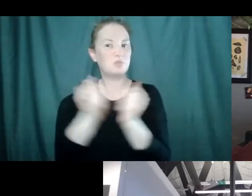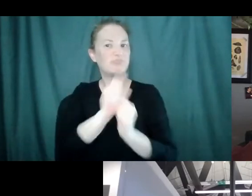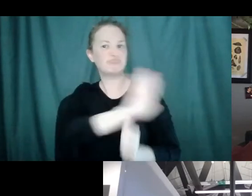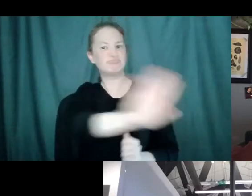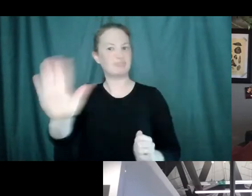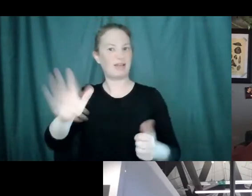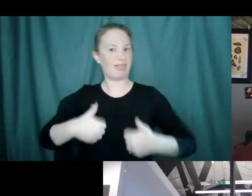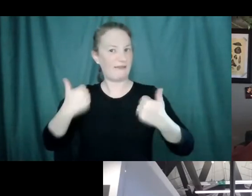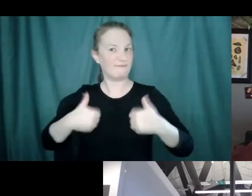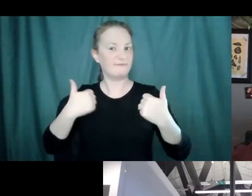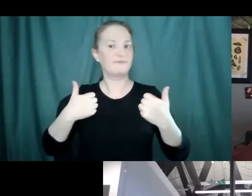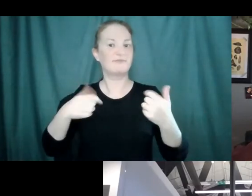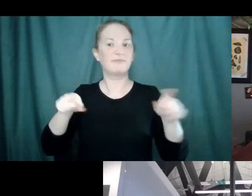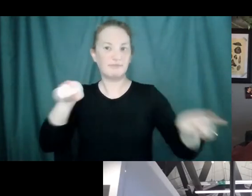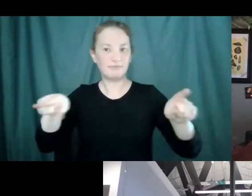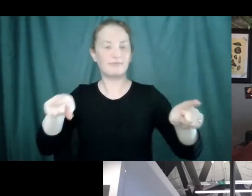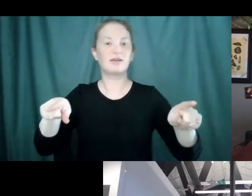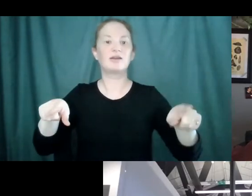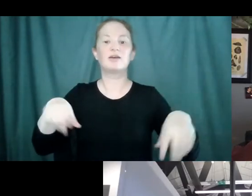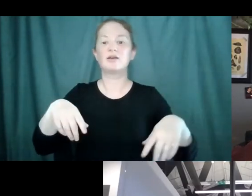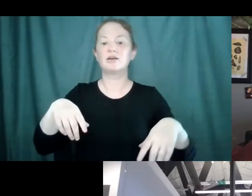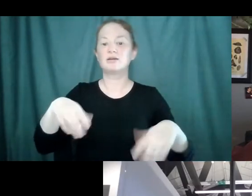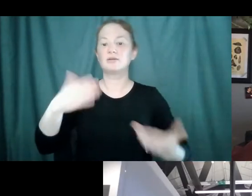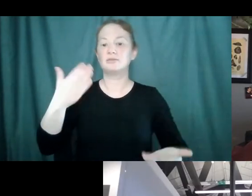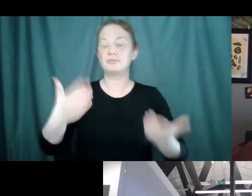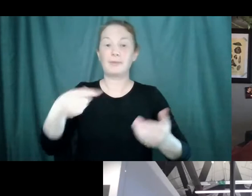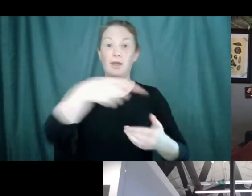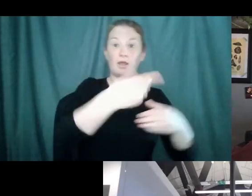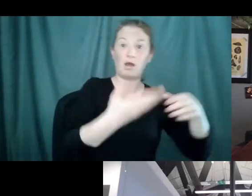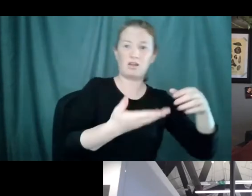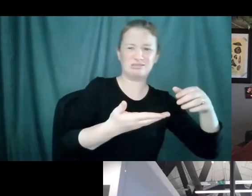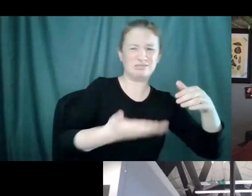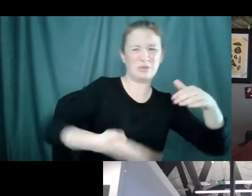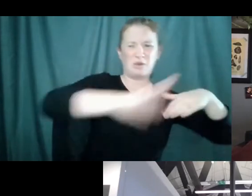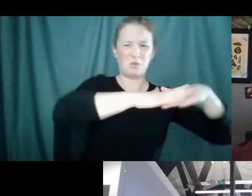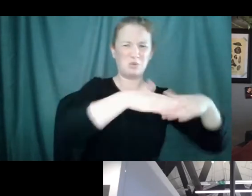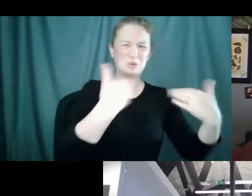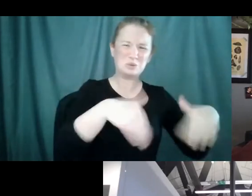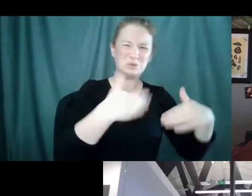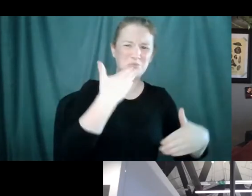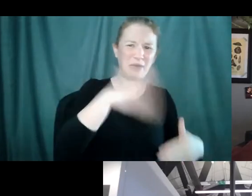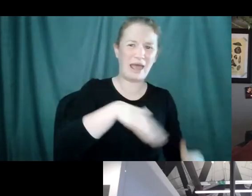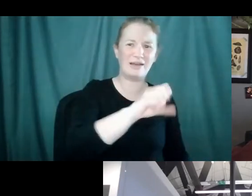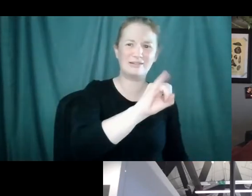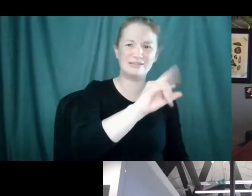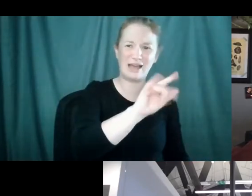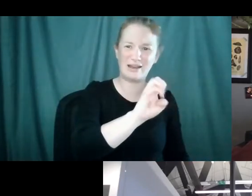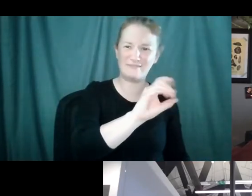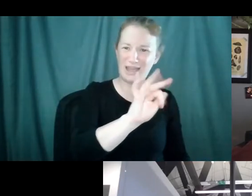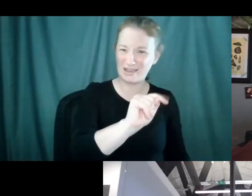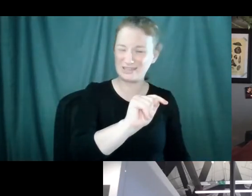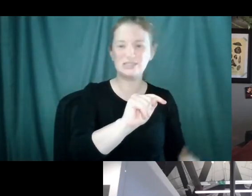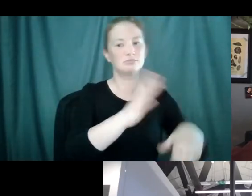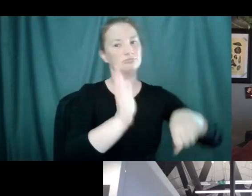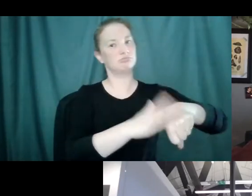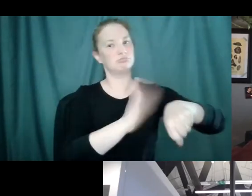increase in the side effect in your treated group versus your untreated group, then it comes up as a safety flag. Now,